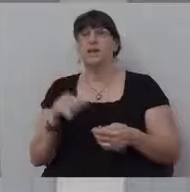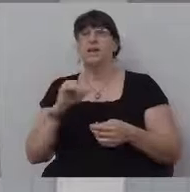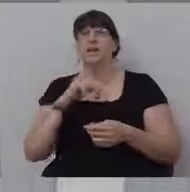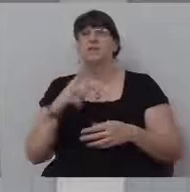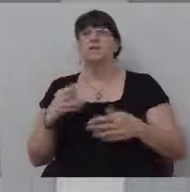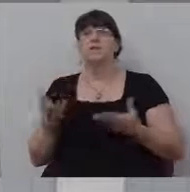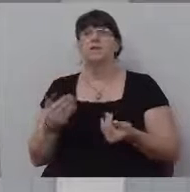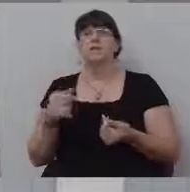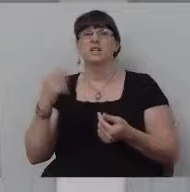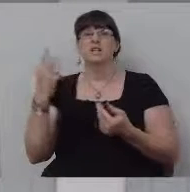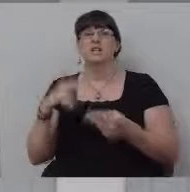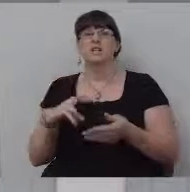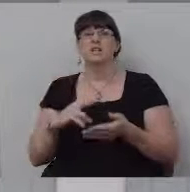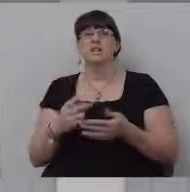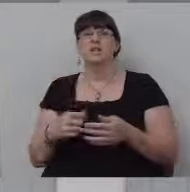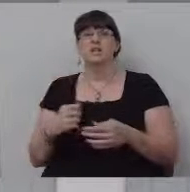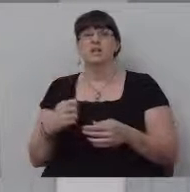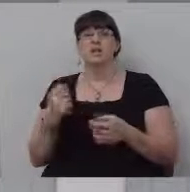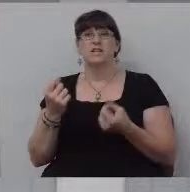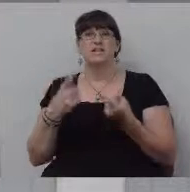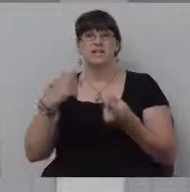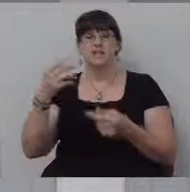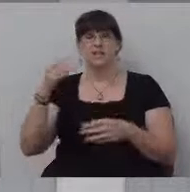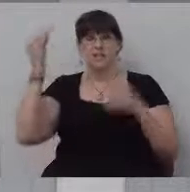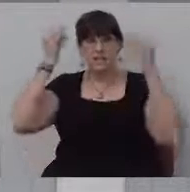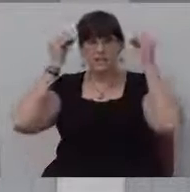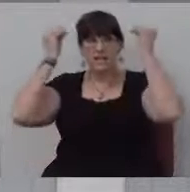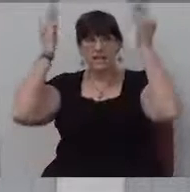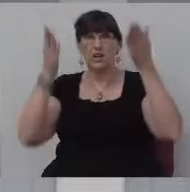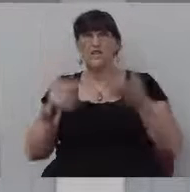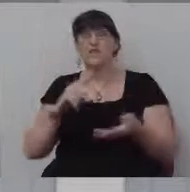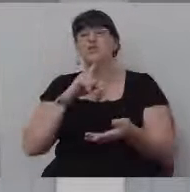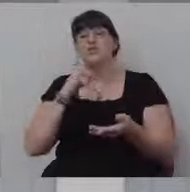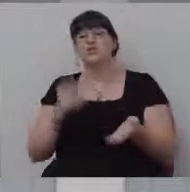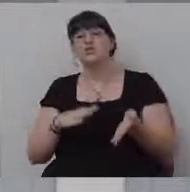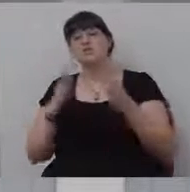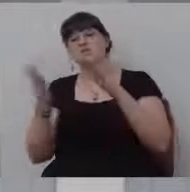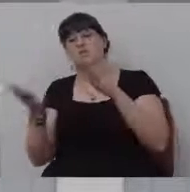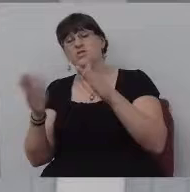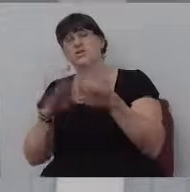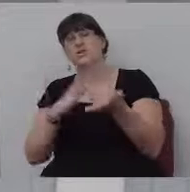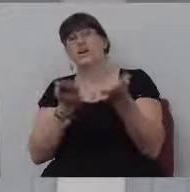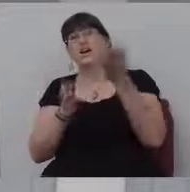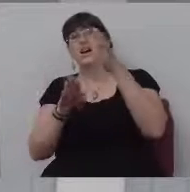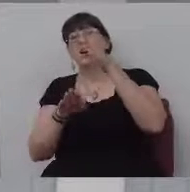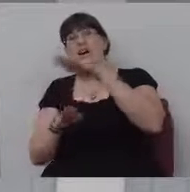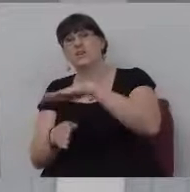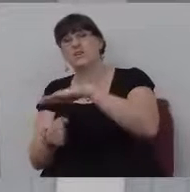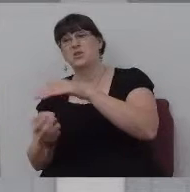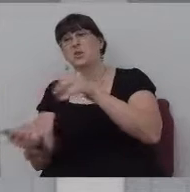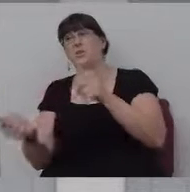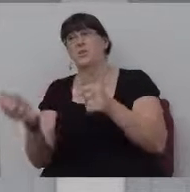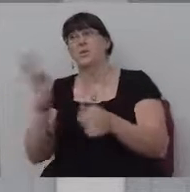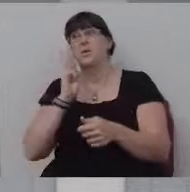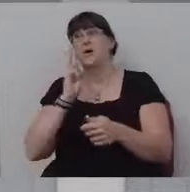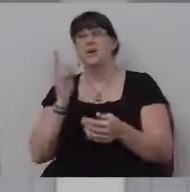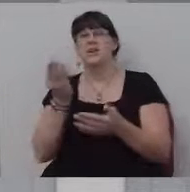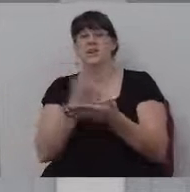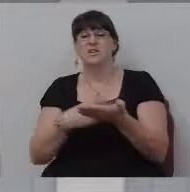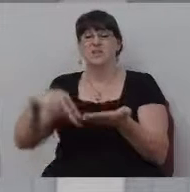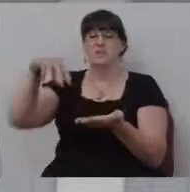of stuff. So she gets ready to get baptized and she didn't take off her wig. And so she goes under water and she comes back up. She came without the wig.